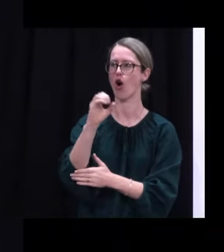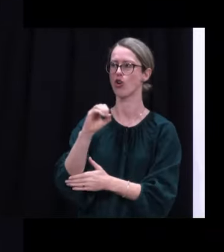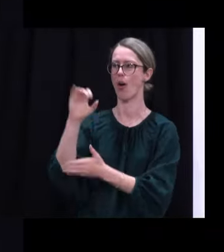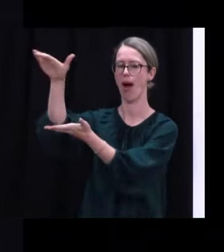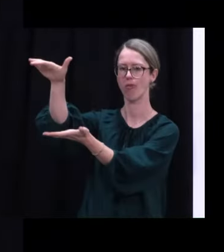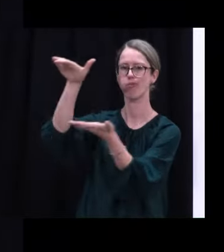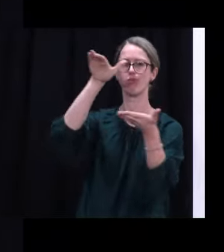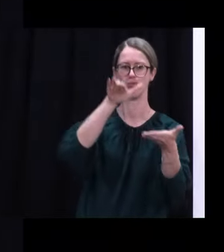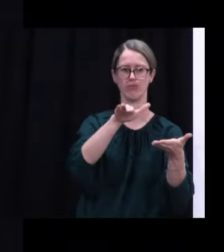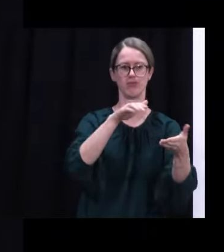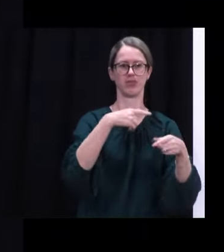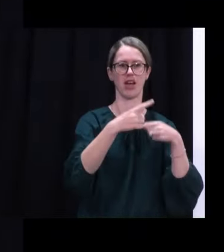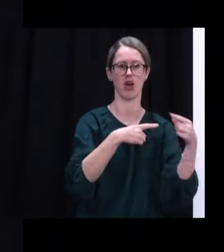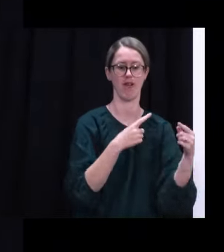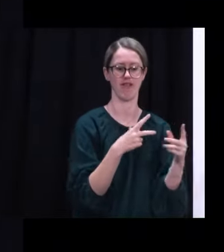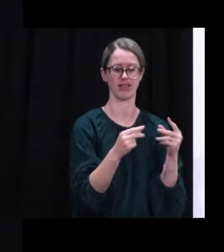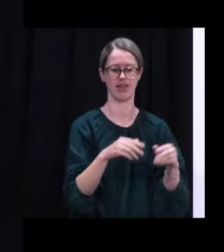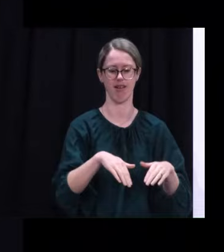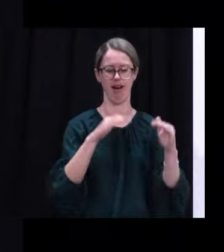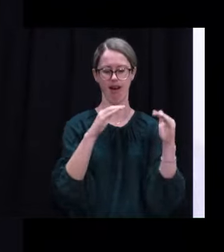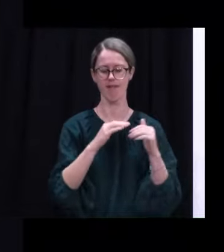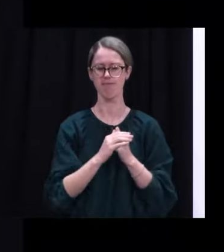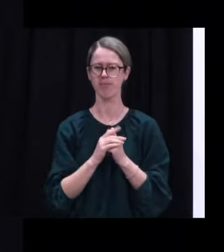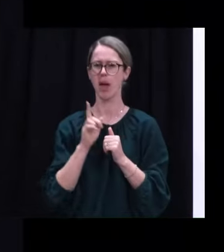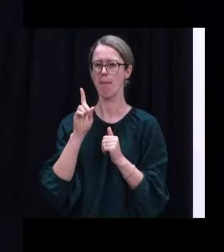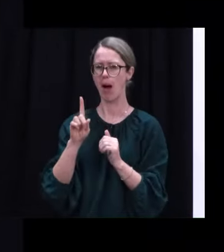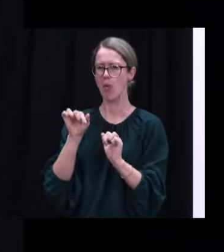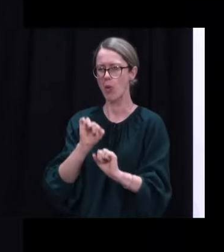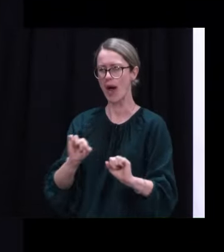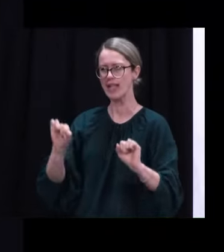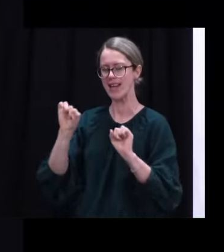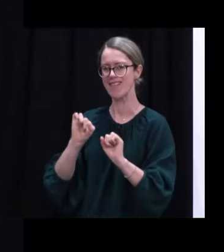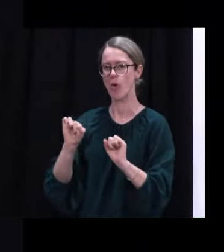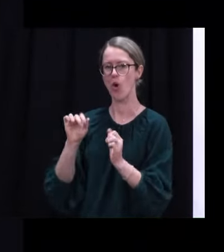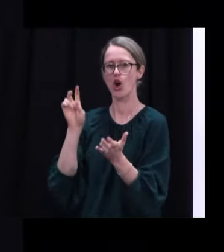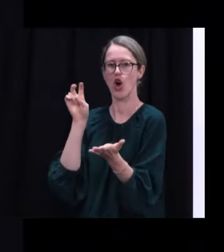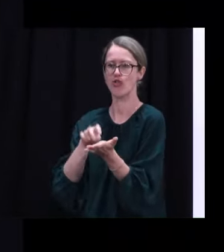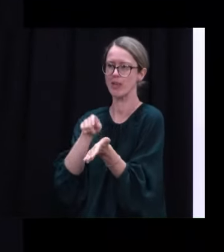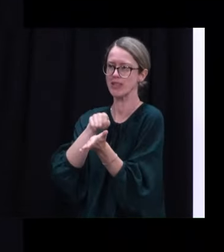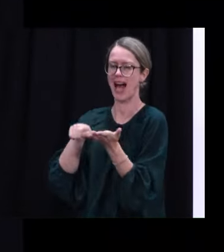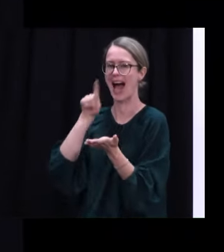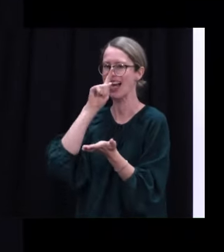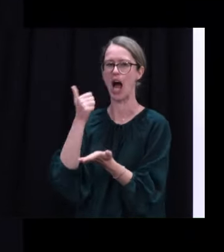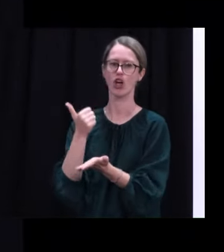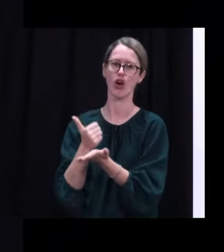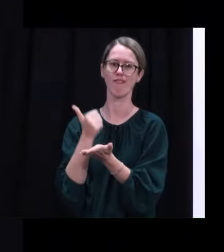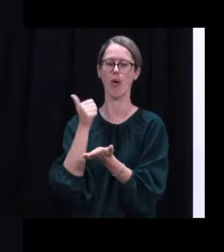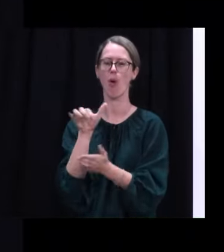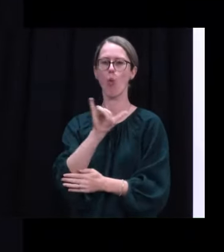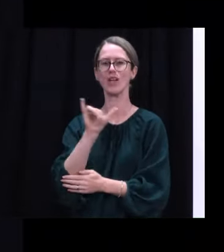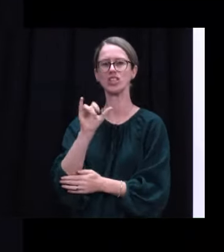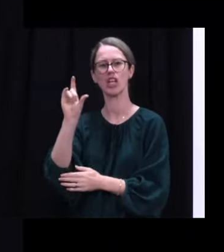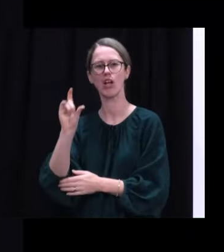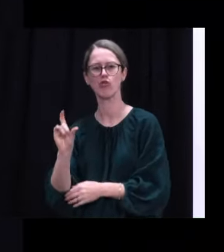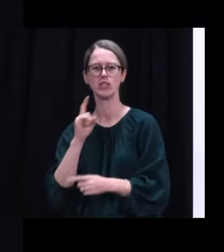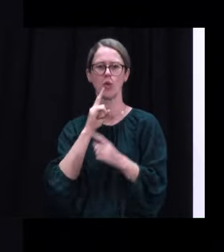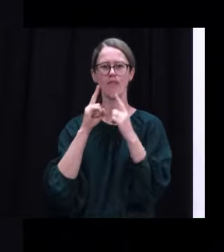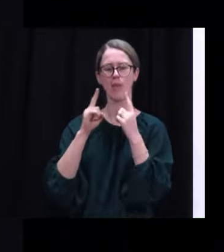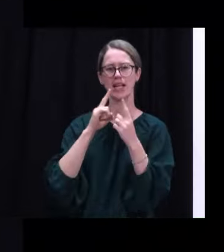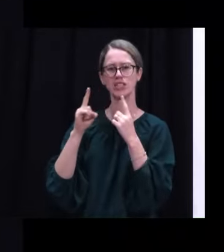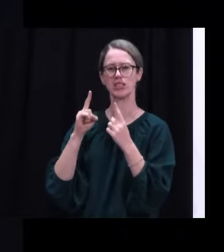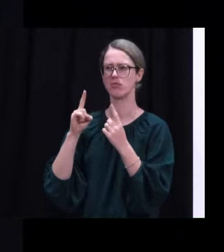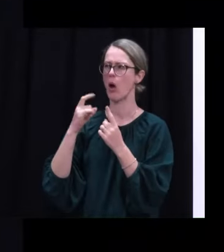October. We are still waiting for final contracts to be signed, so I cannot confirm specific countries or details on